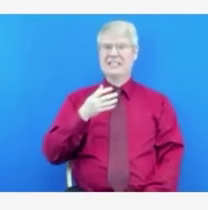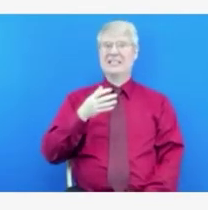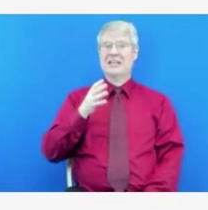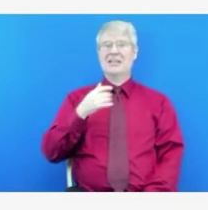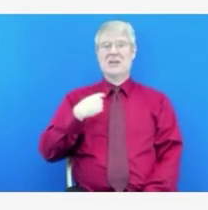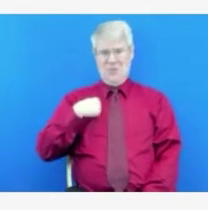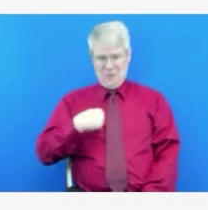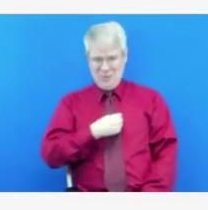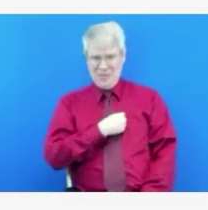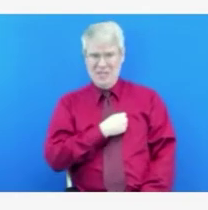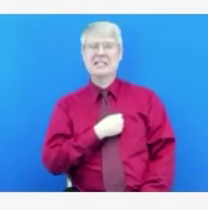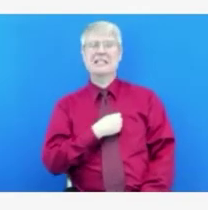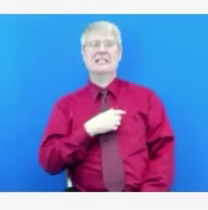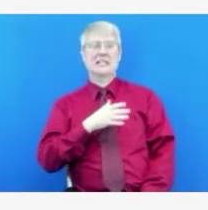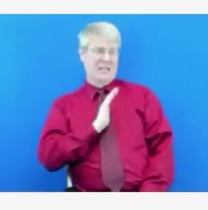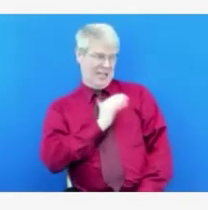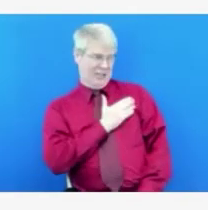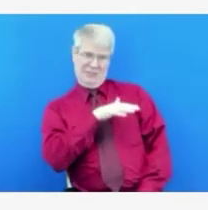rest of humanity.